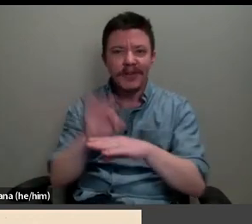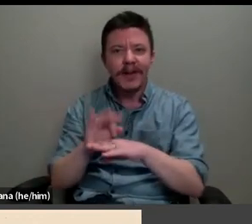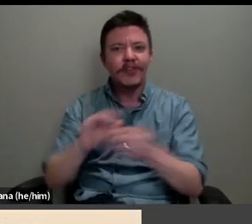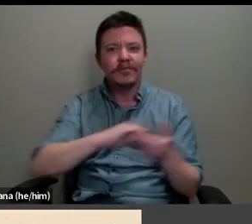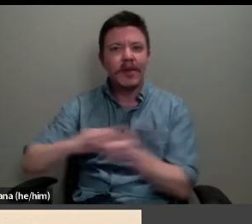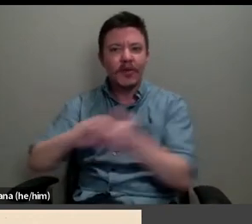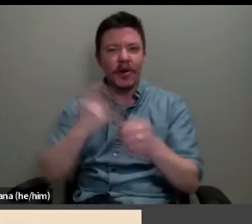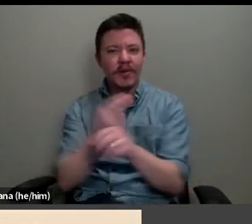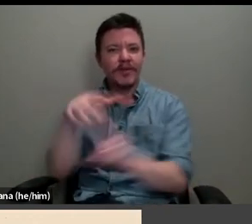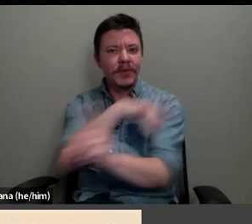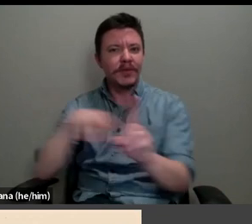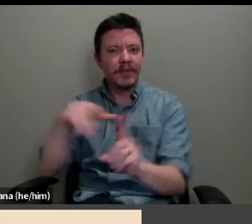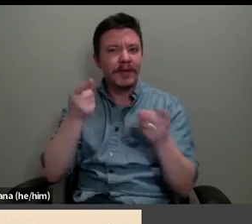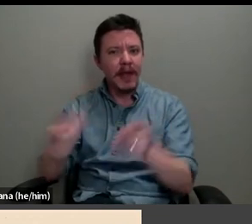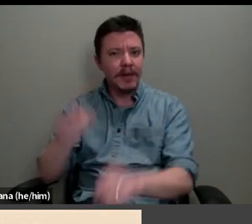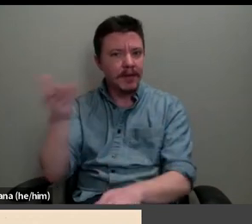space.